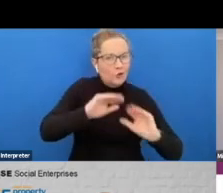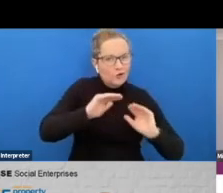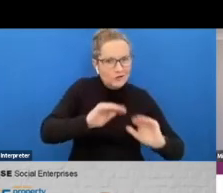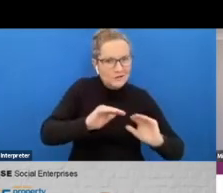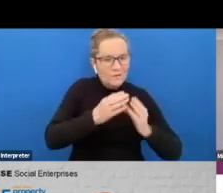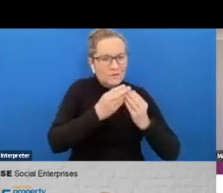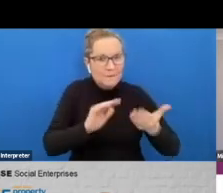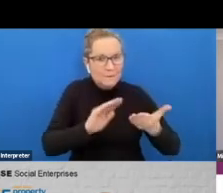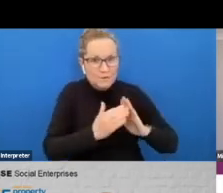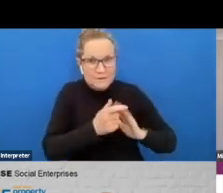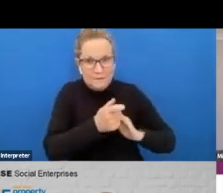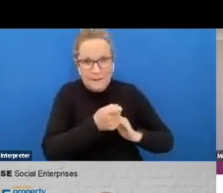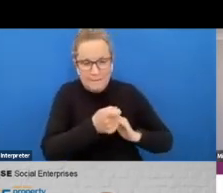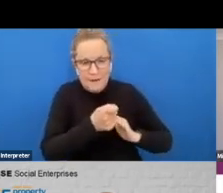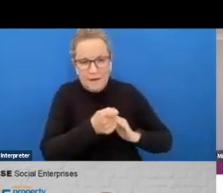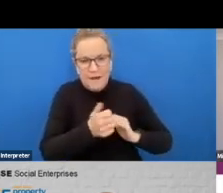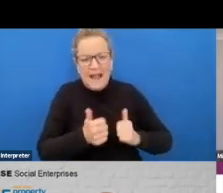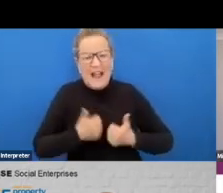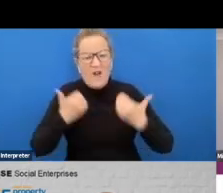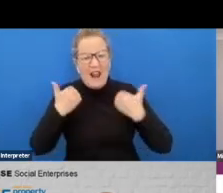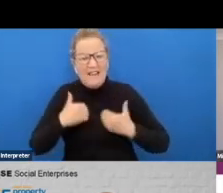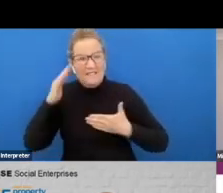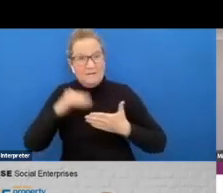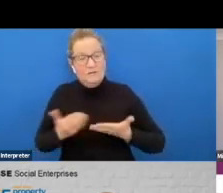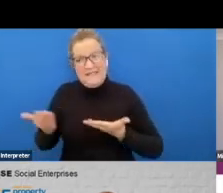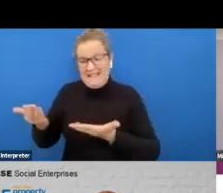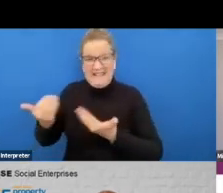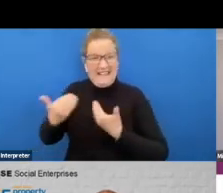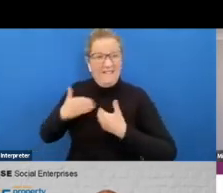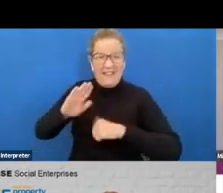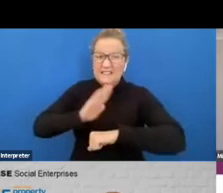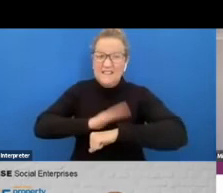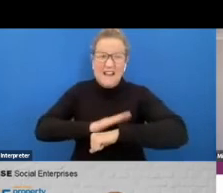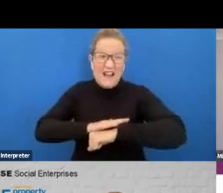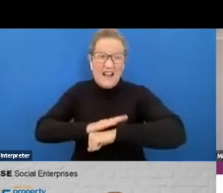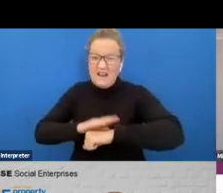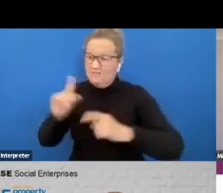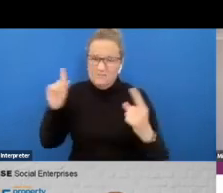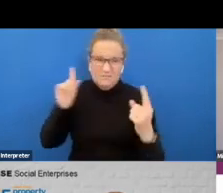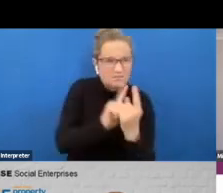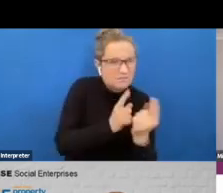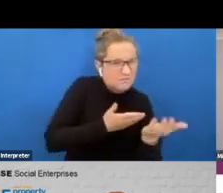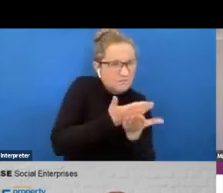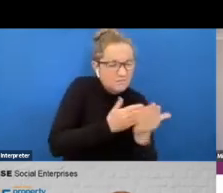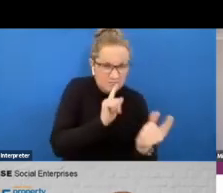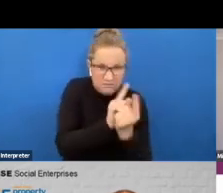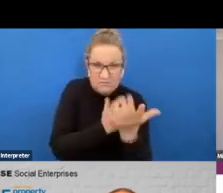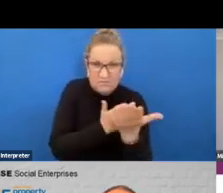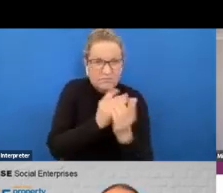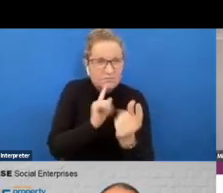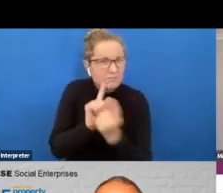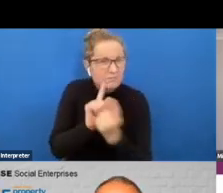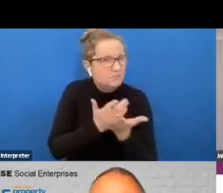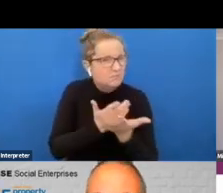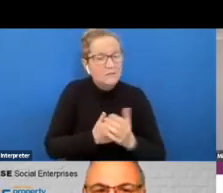which was where our lived experience coaches donated time to help people to talk things through like that so yeah there's a few